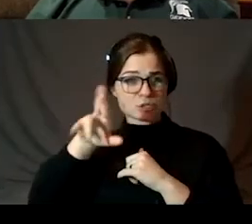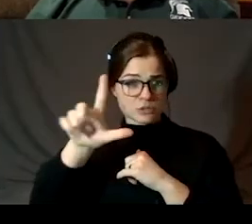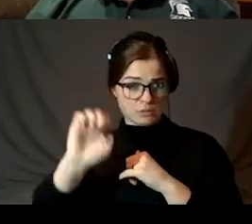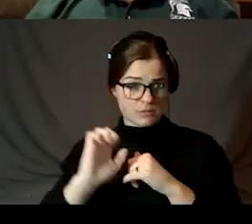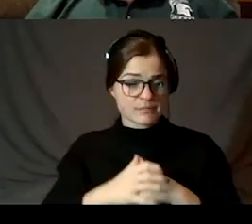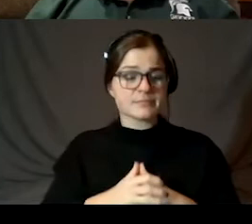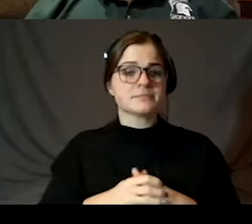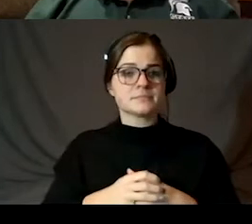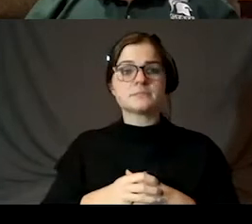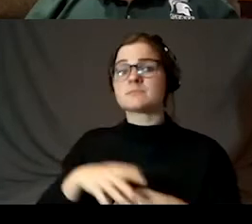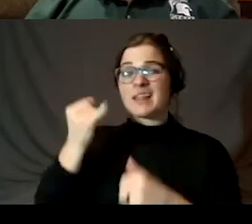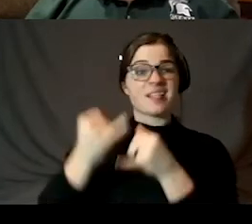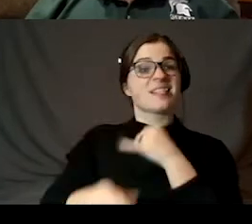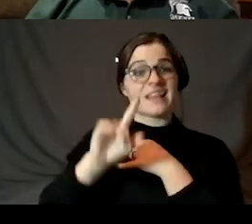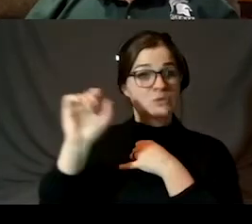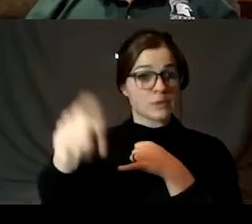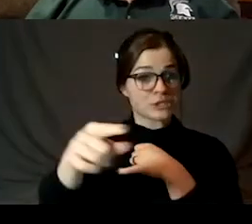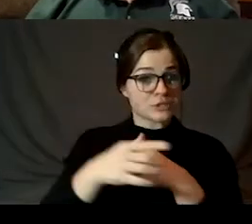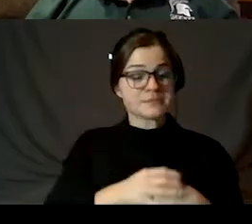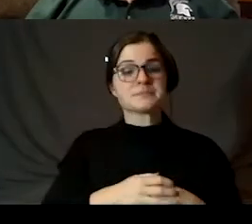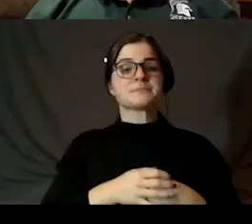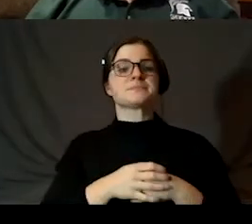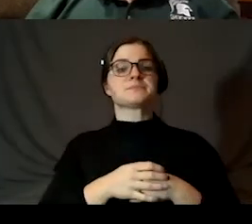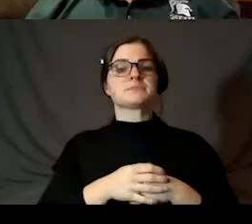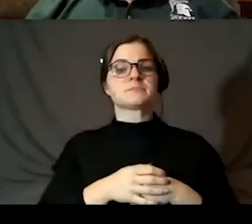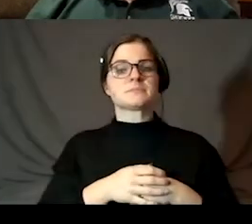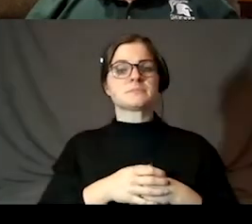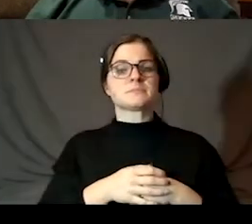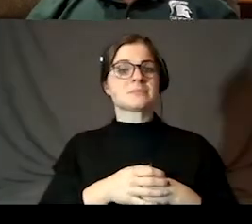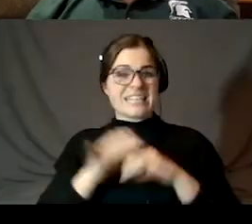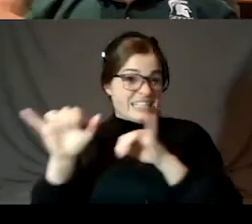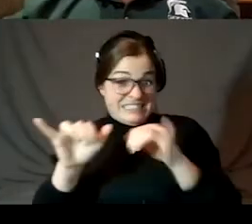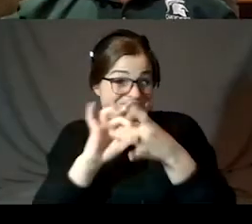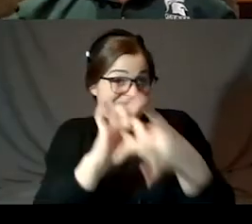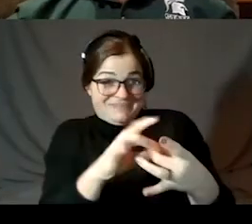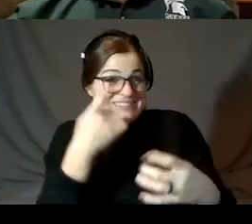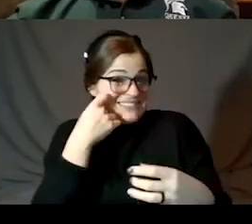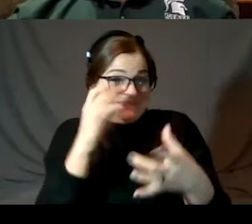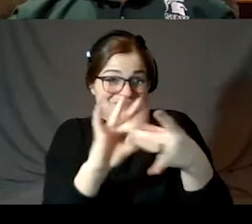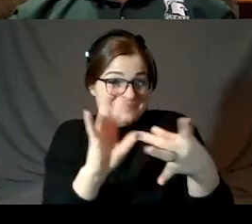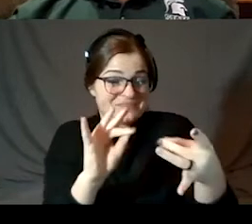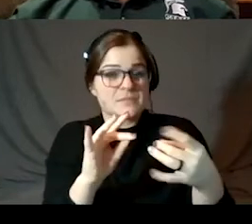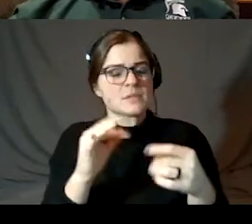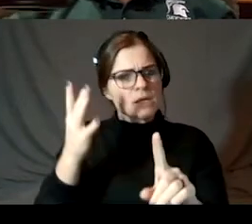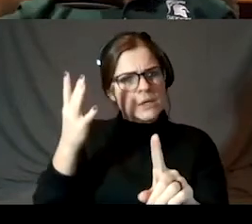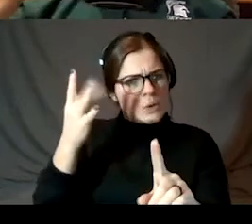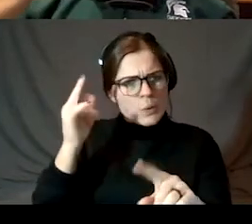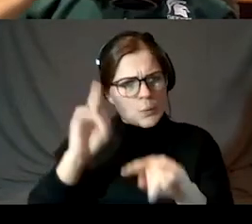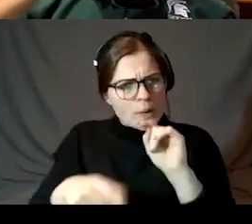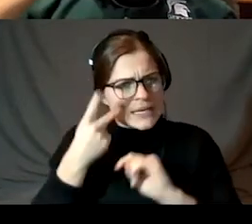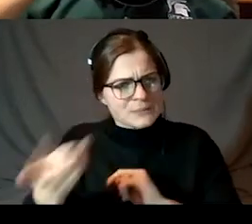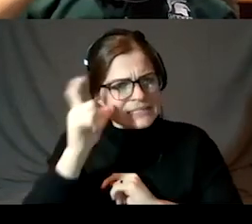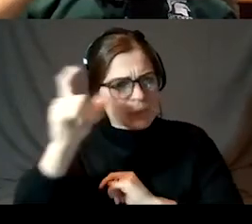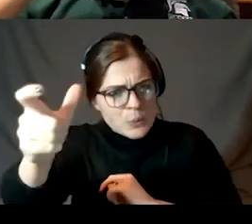Okay. And one last question for now, and it's related to what you just talked about. Why can't we see the moon at sometimes